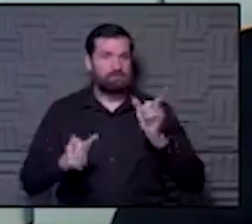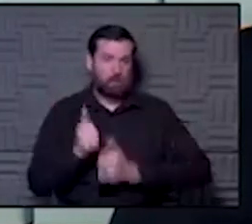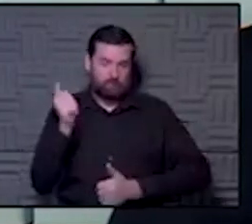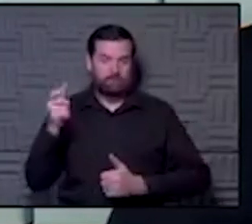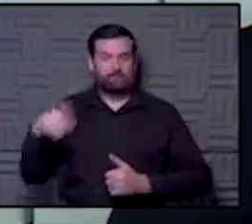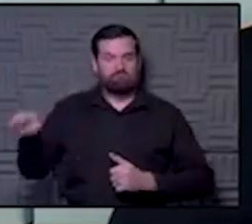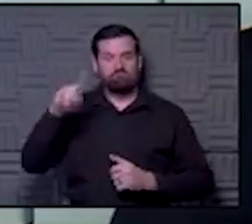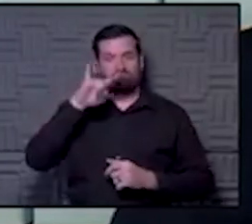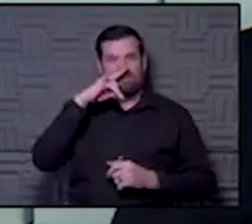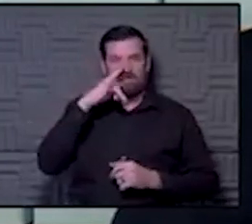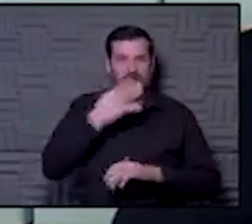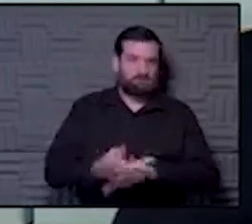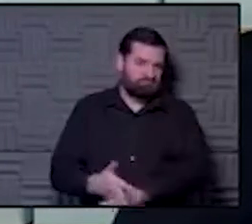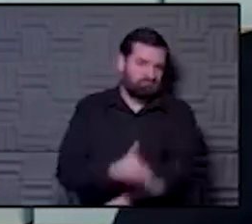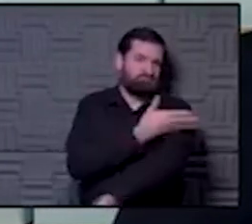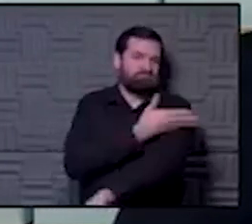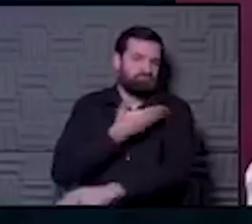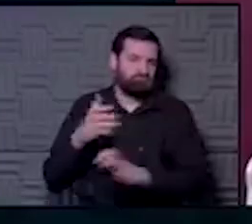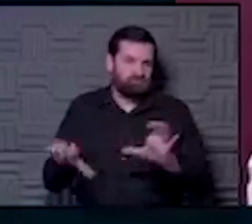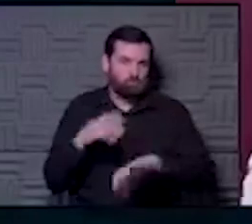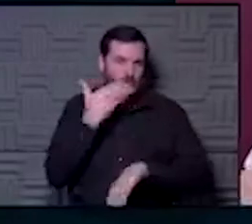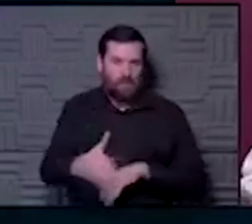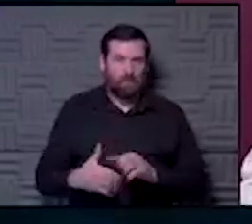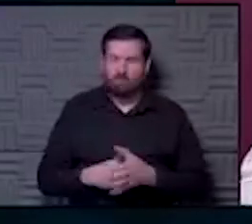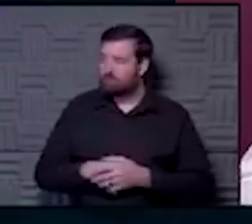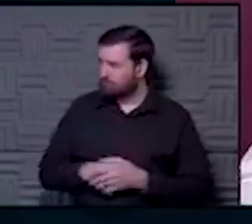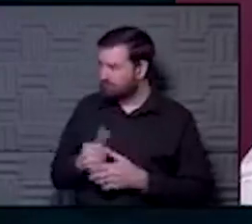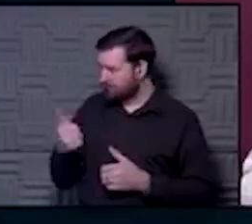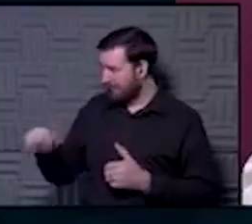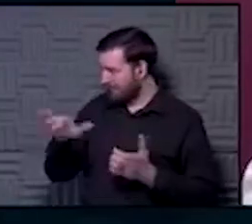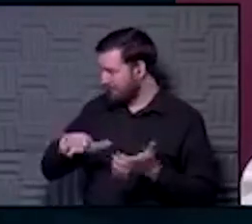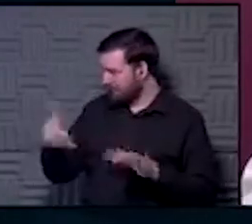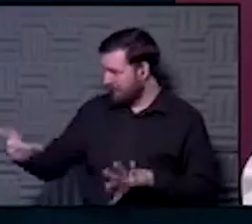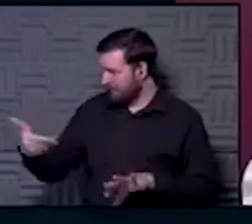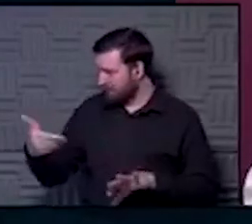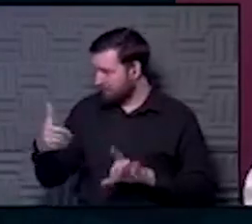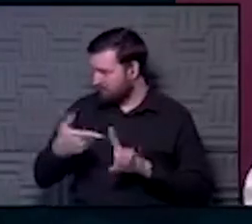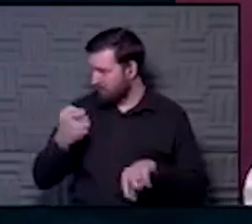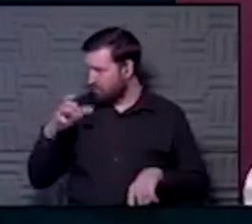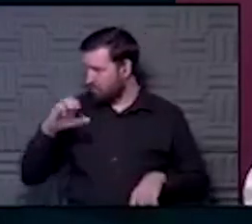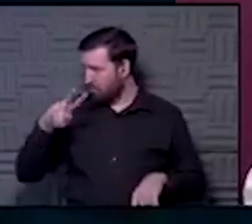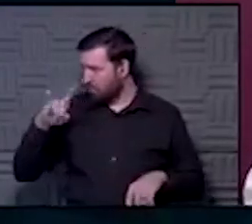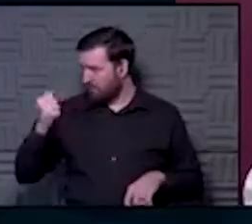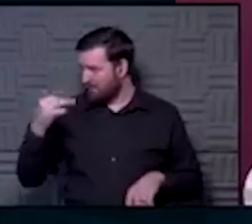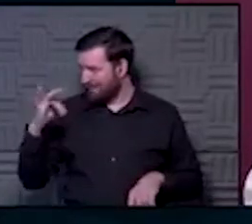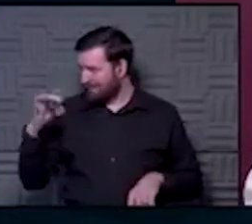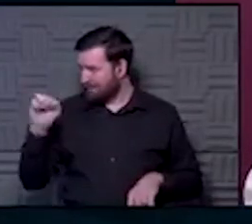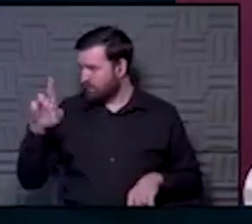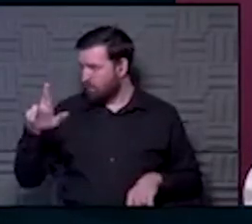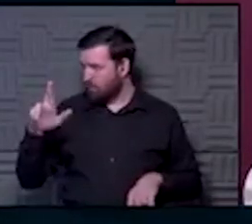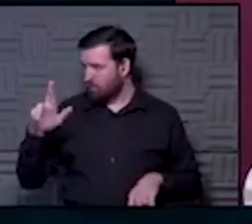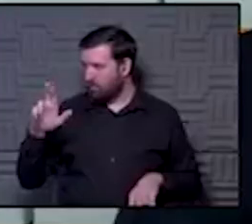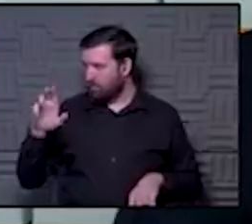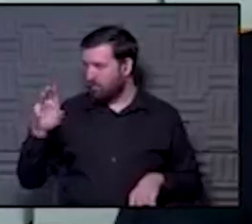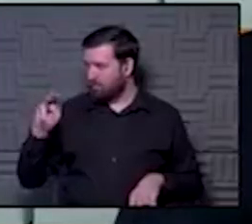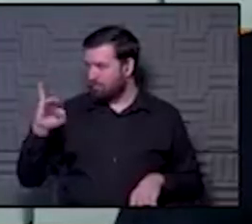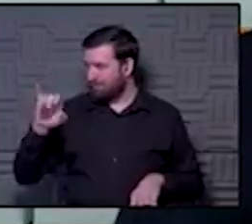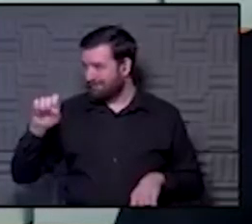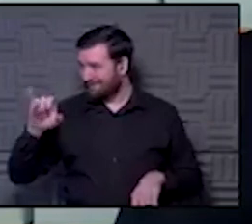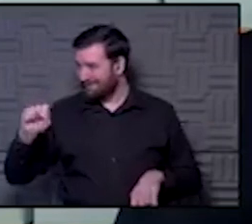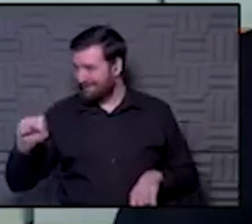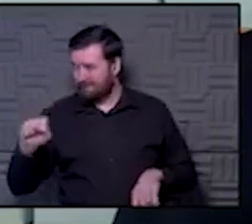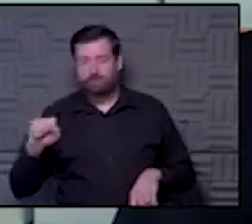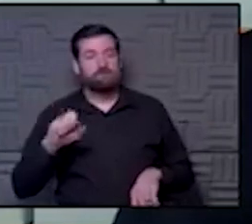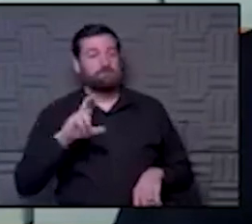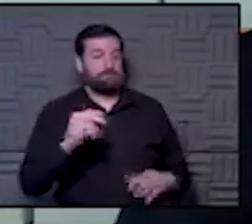from their MIS-C and do pretty well. Have we had any deaths in kids from COVID-19 or from MIS-C? We have not, but there